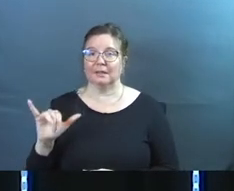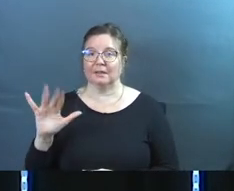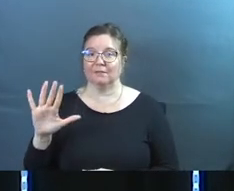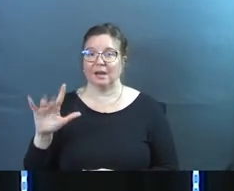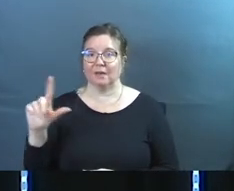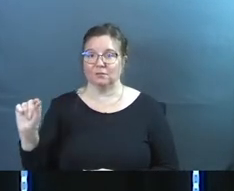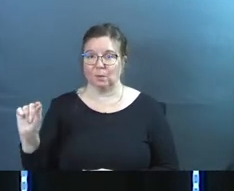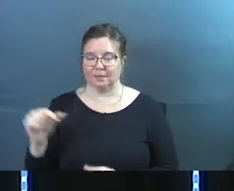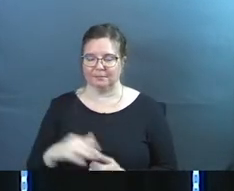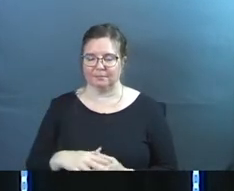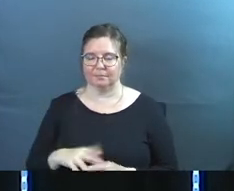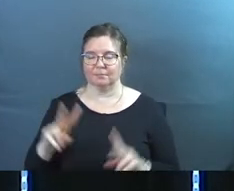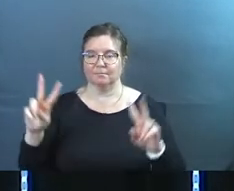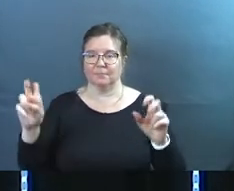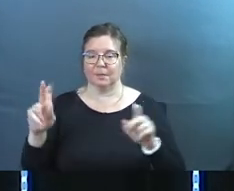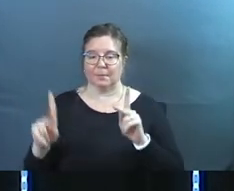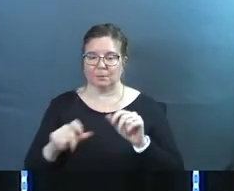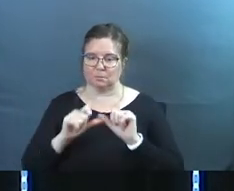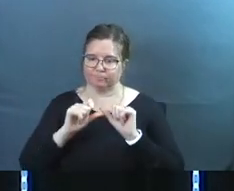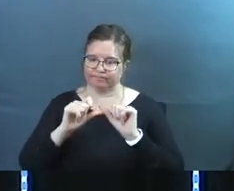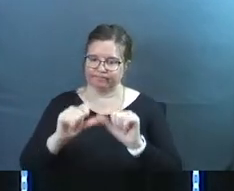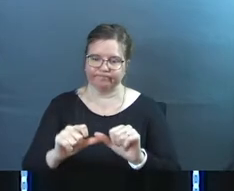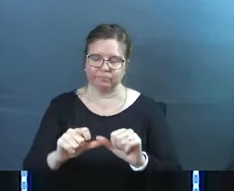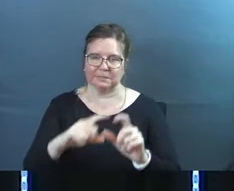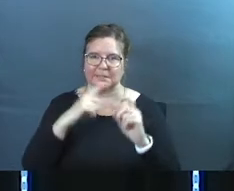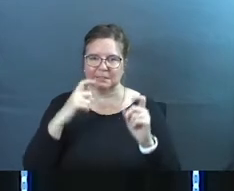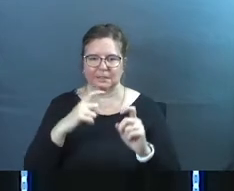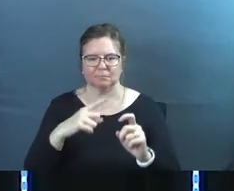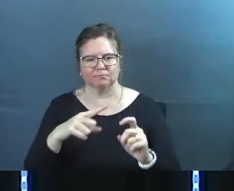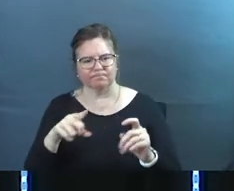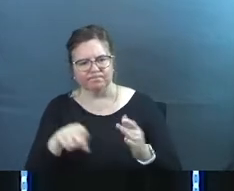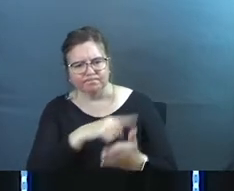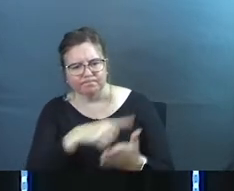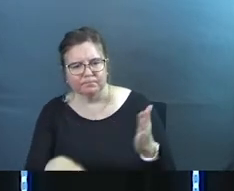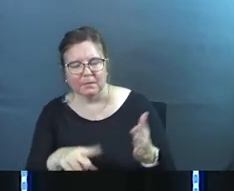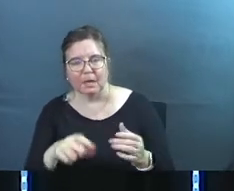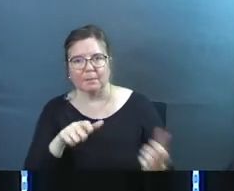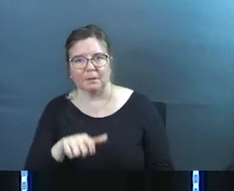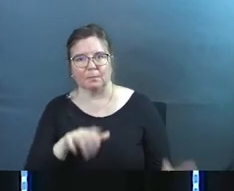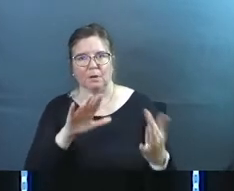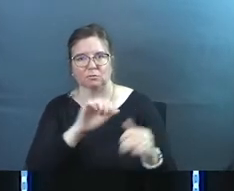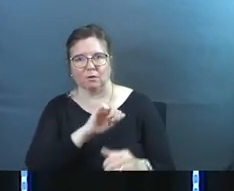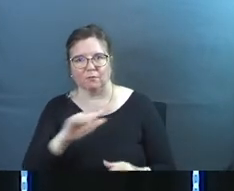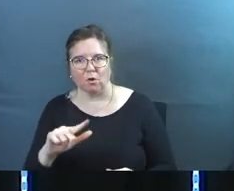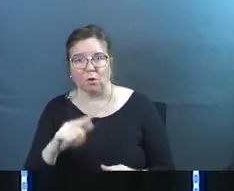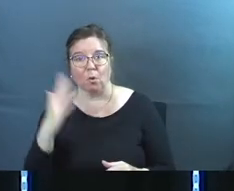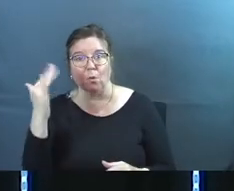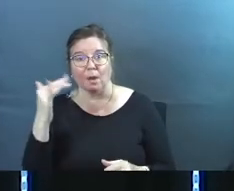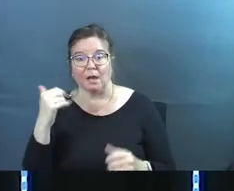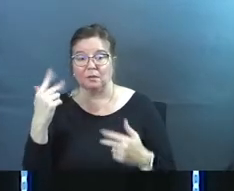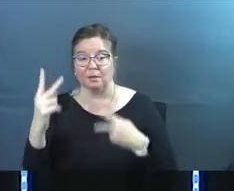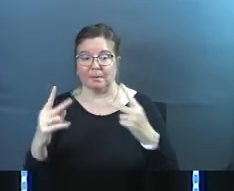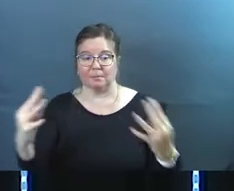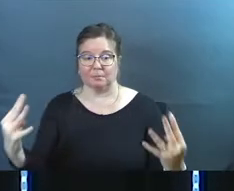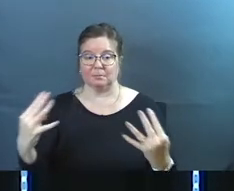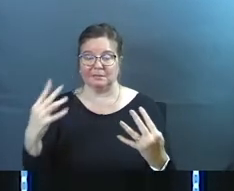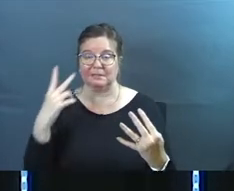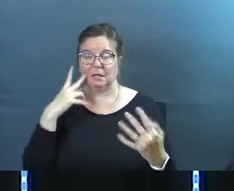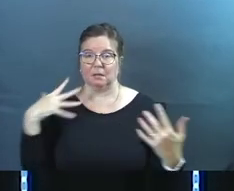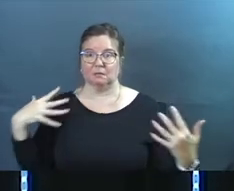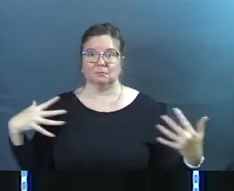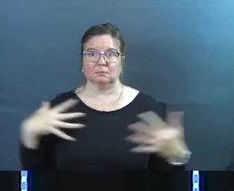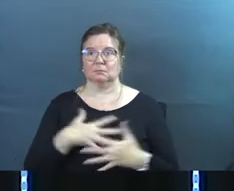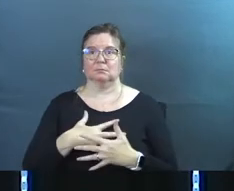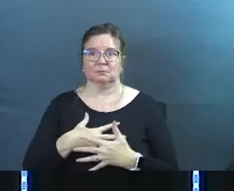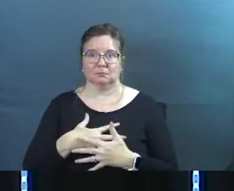as for those who persist in sin rebuke them in the presence of all so that the rest may stand in